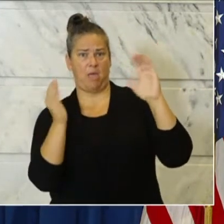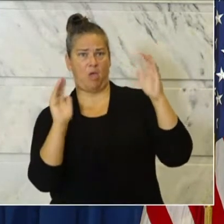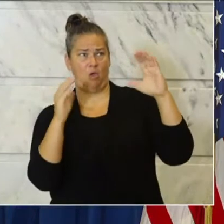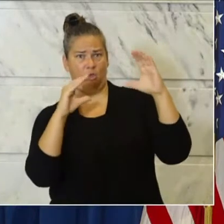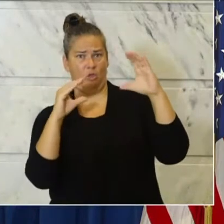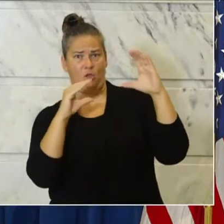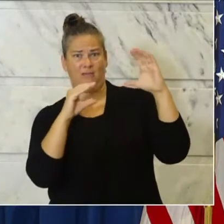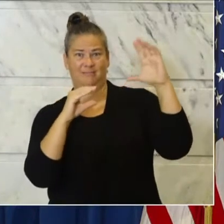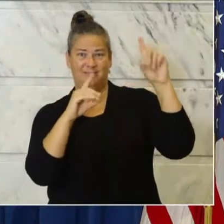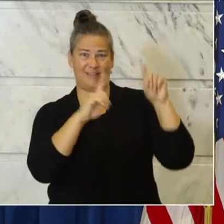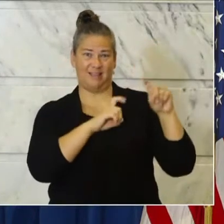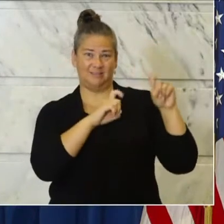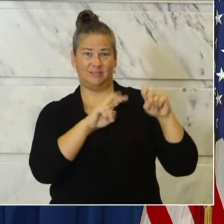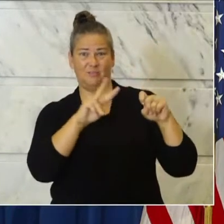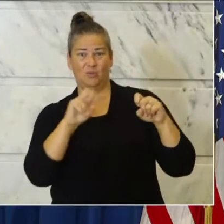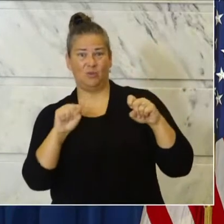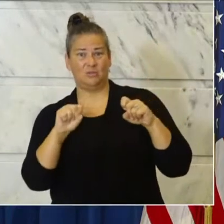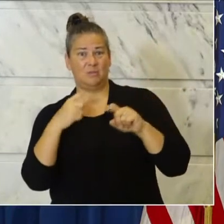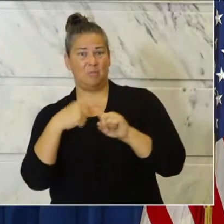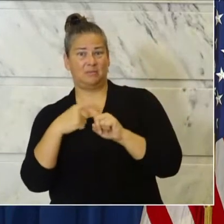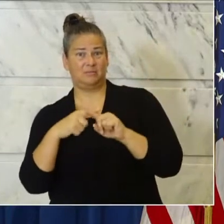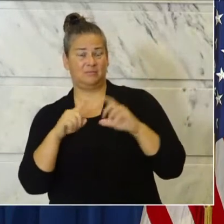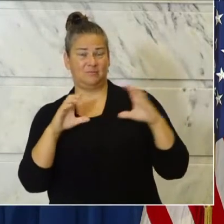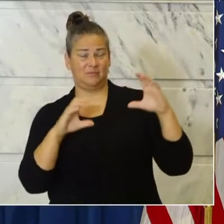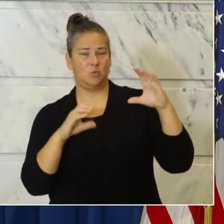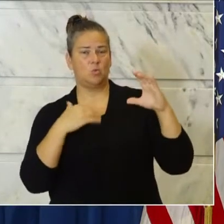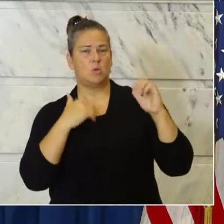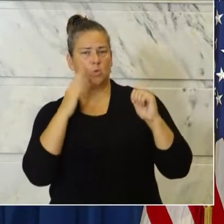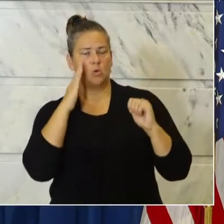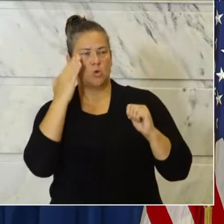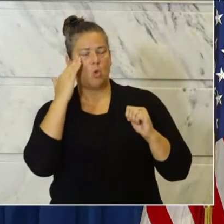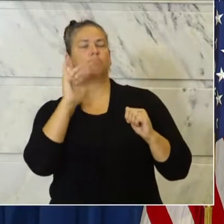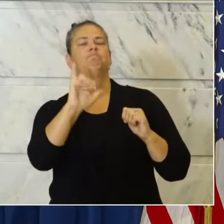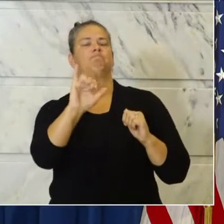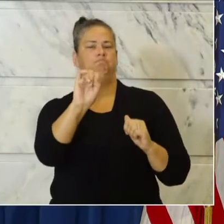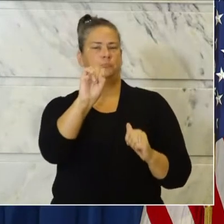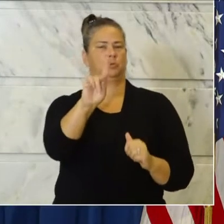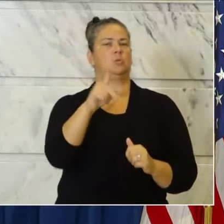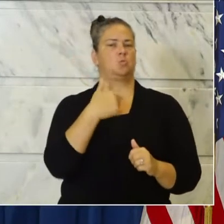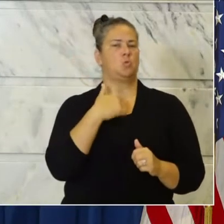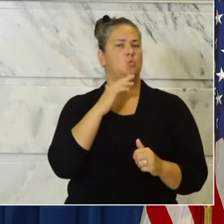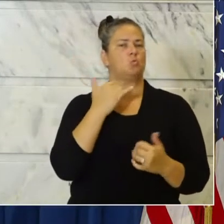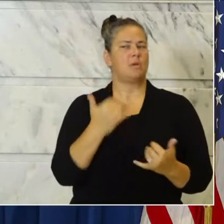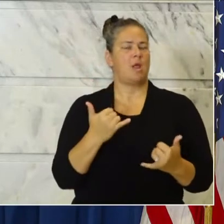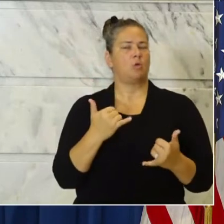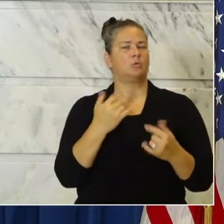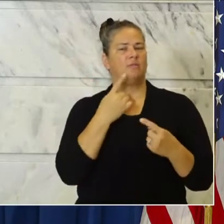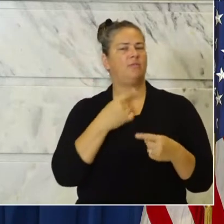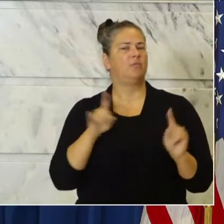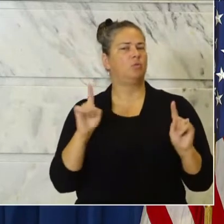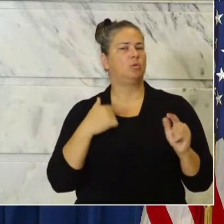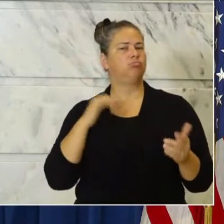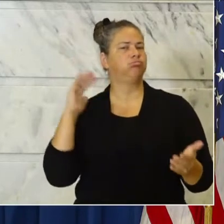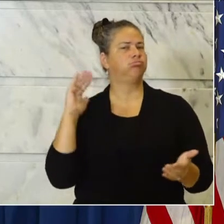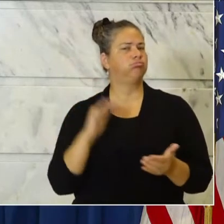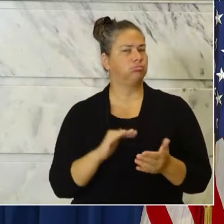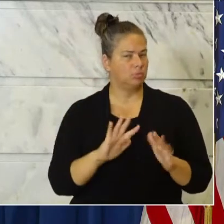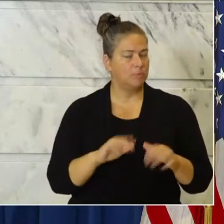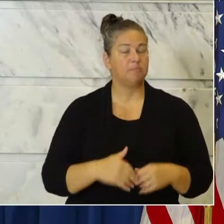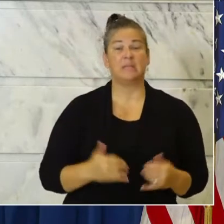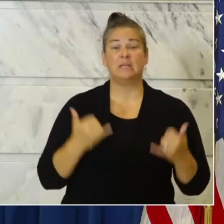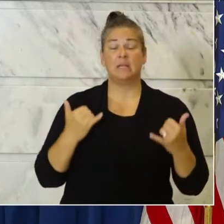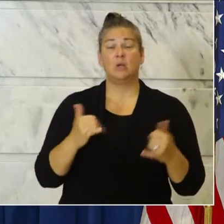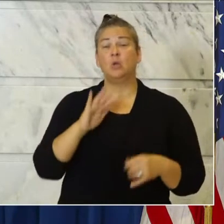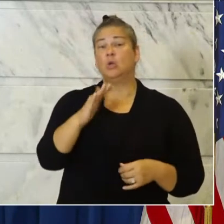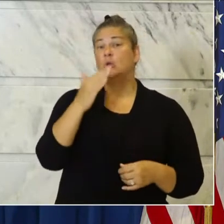spread of iris in the overall context of Kentucky. A little bit of good news today, and it's just a little